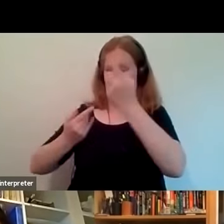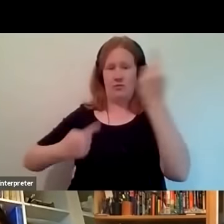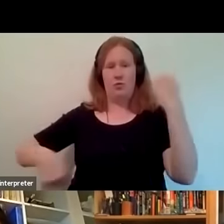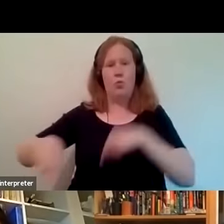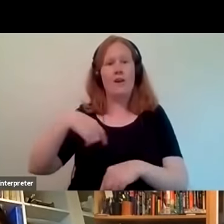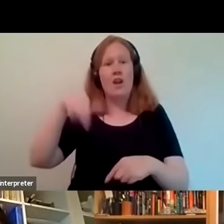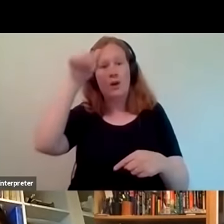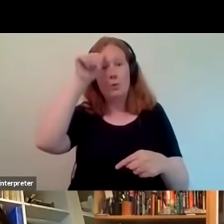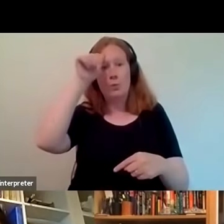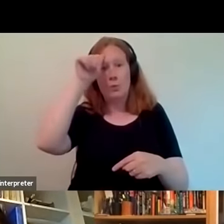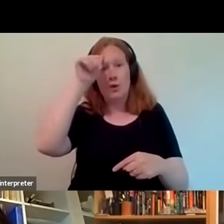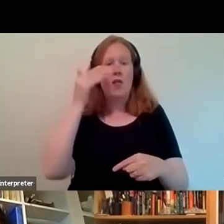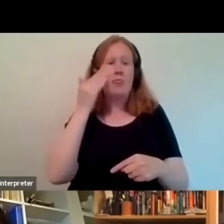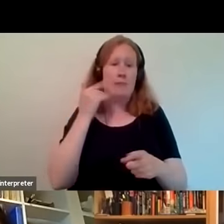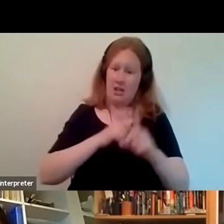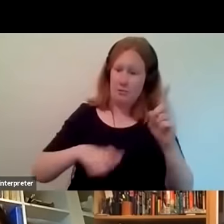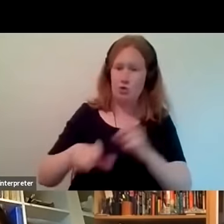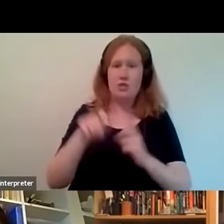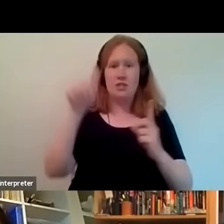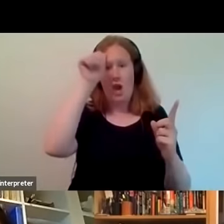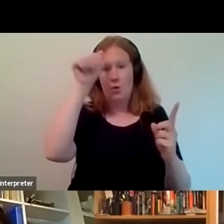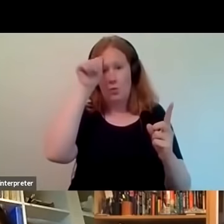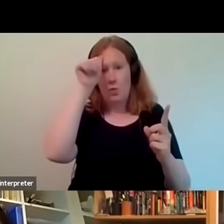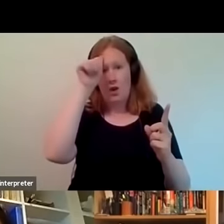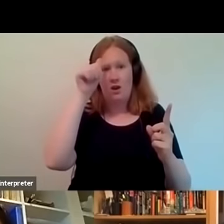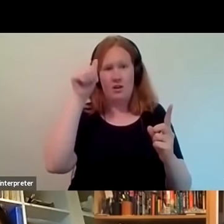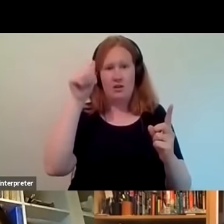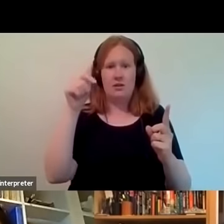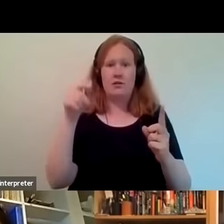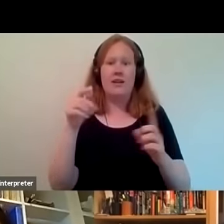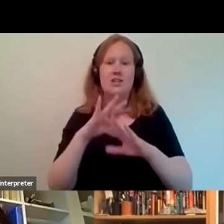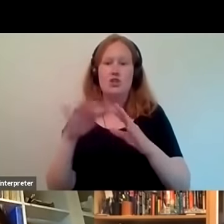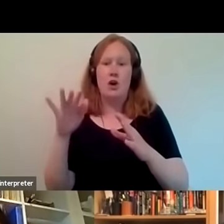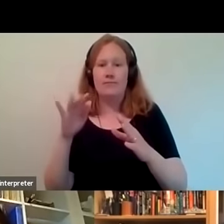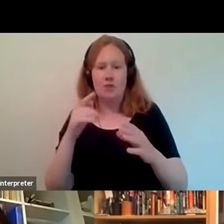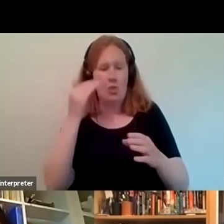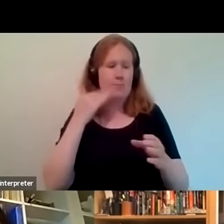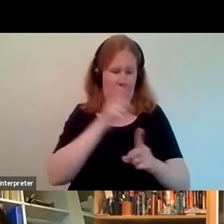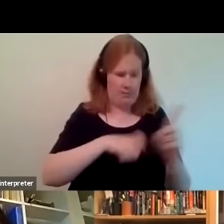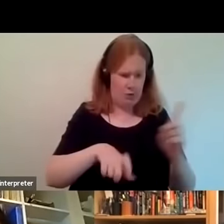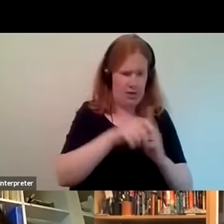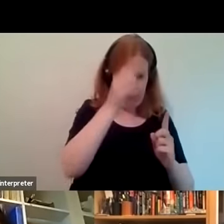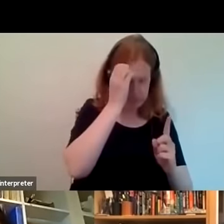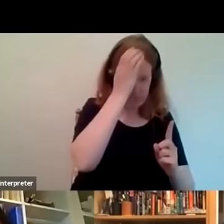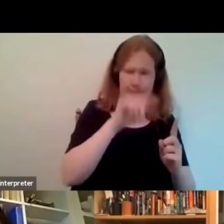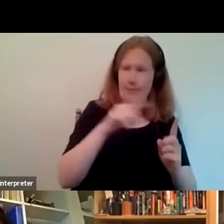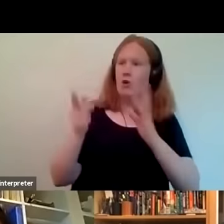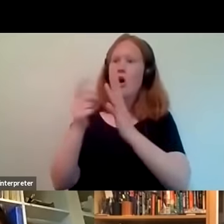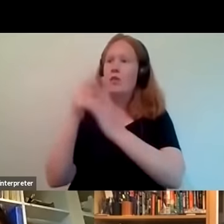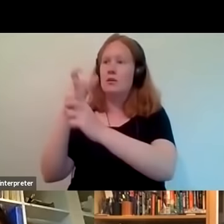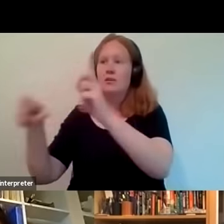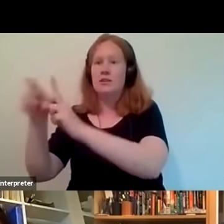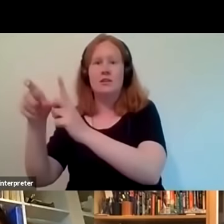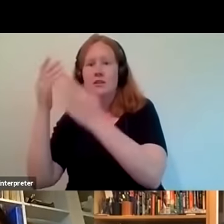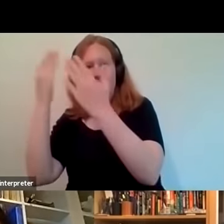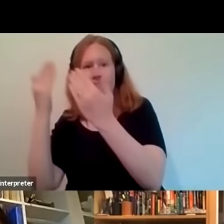and we know in the black community not not it's not as widely documented known outside of the black community but even outside of the uk